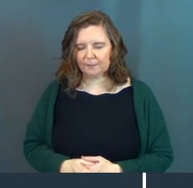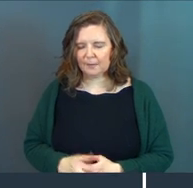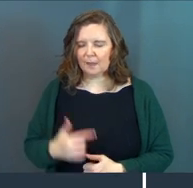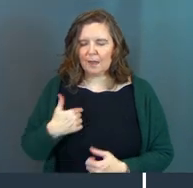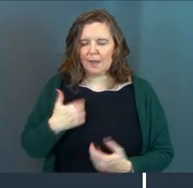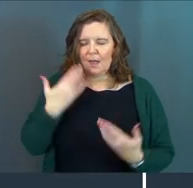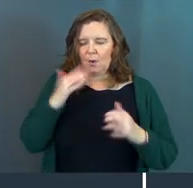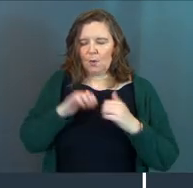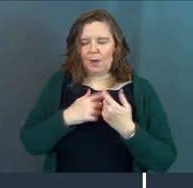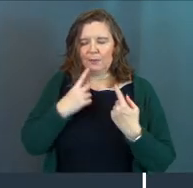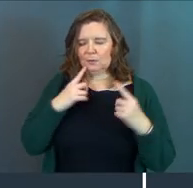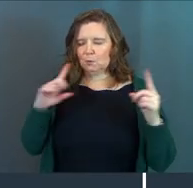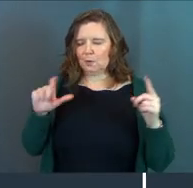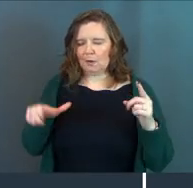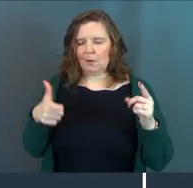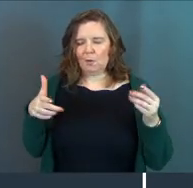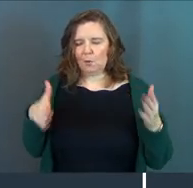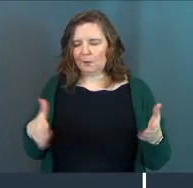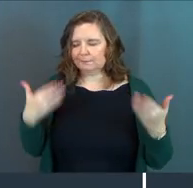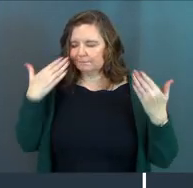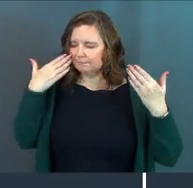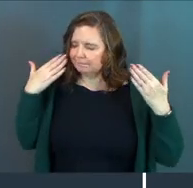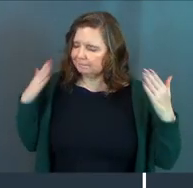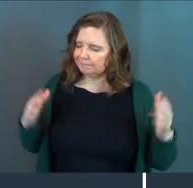God, I don't know how this would have worked any other way.